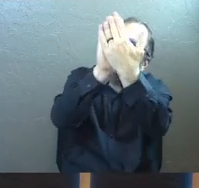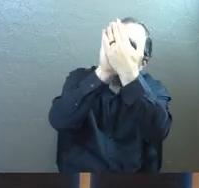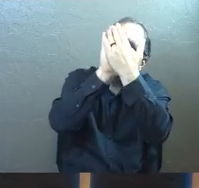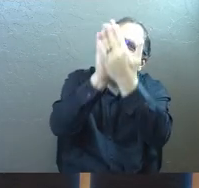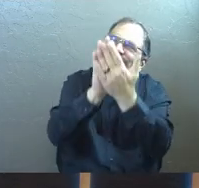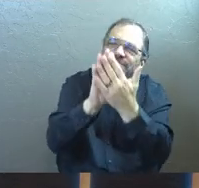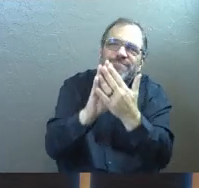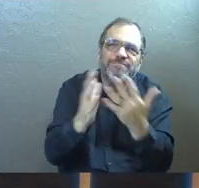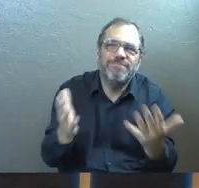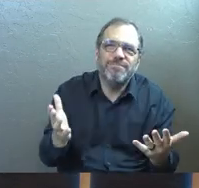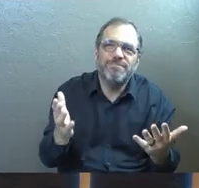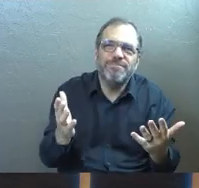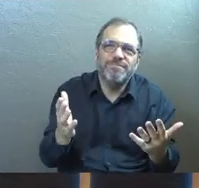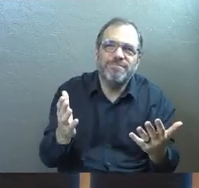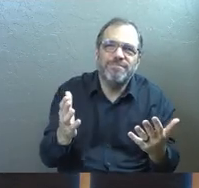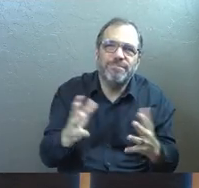time.